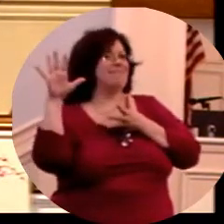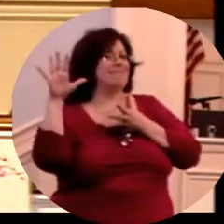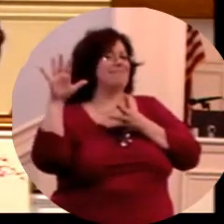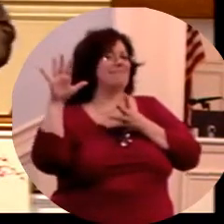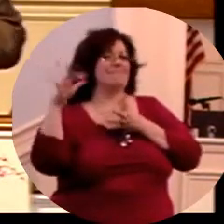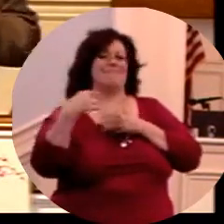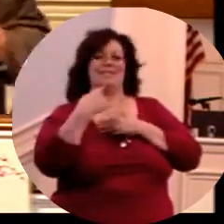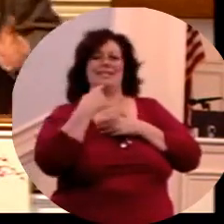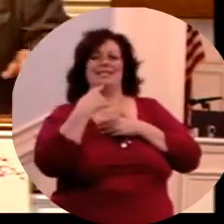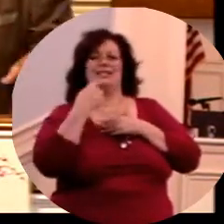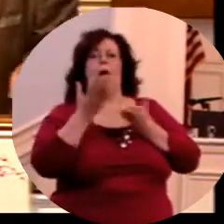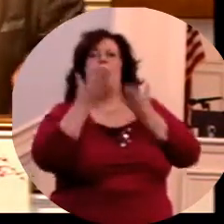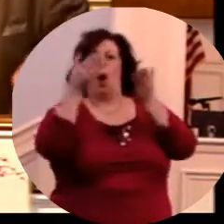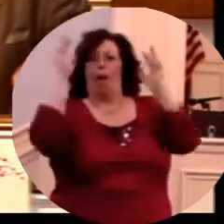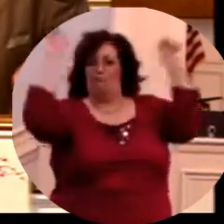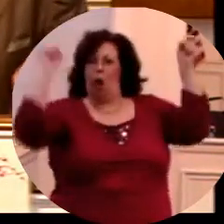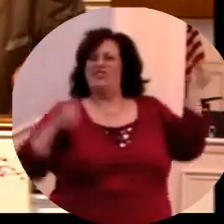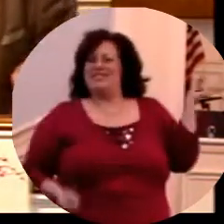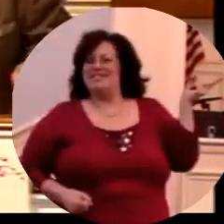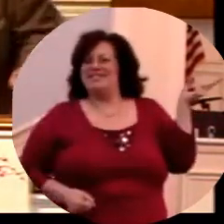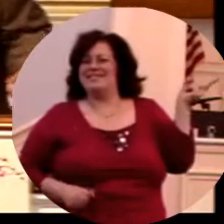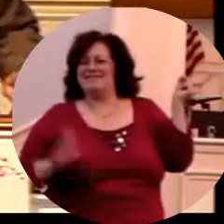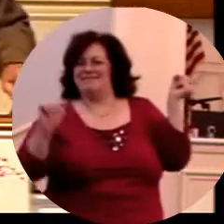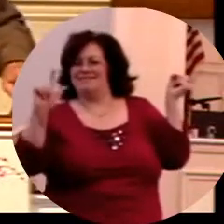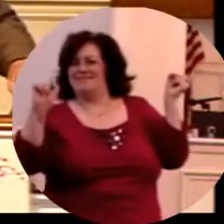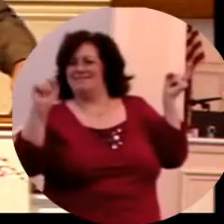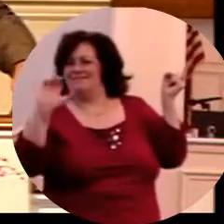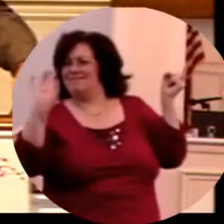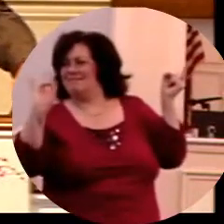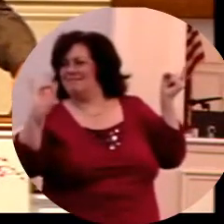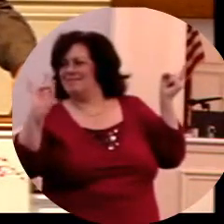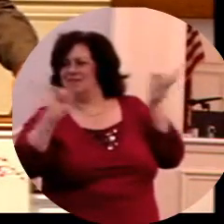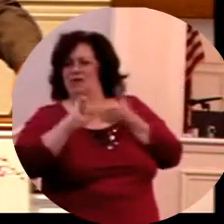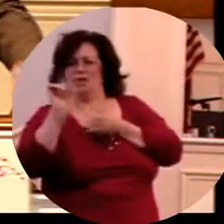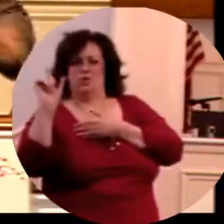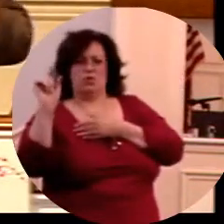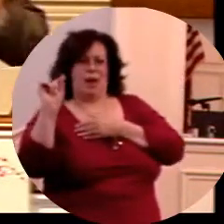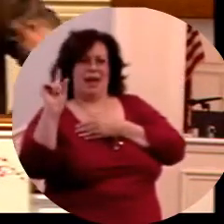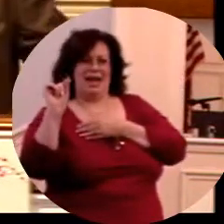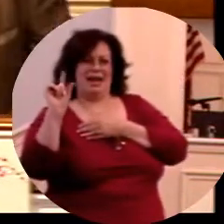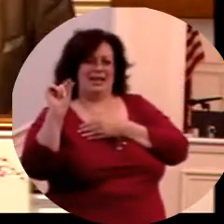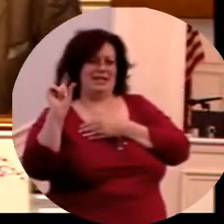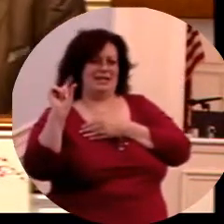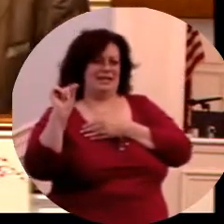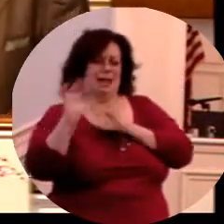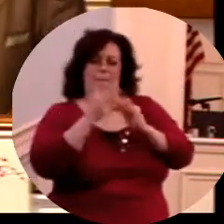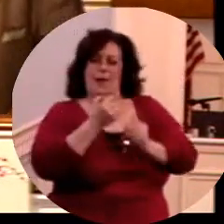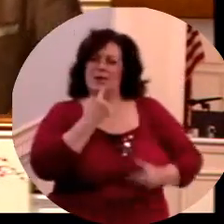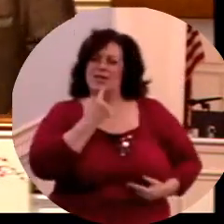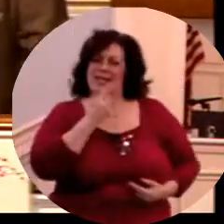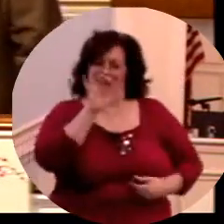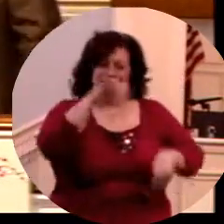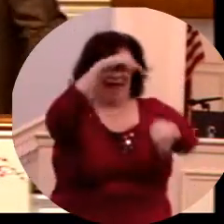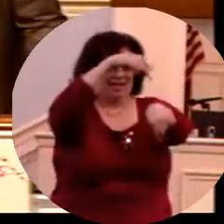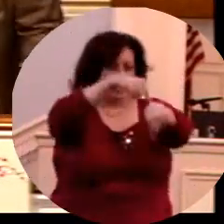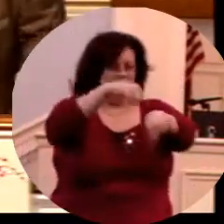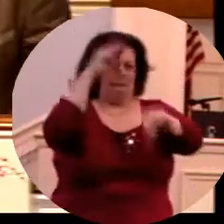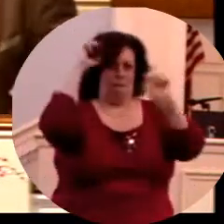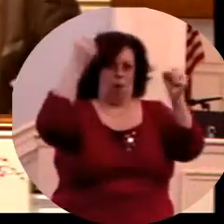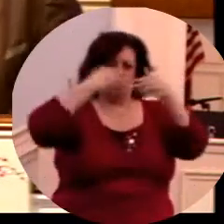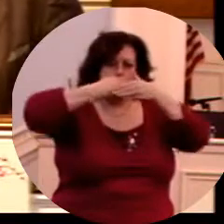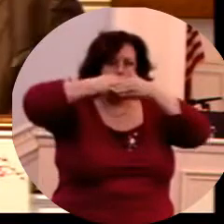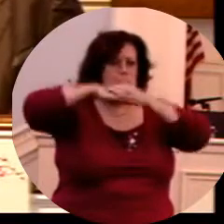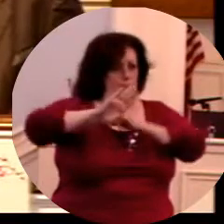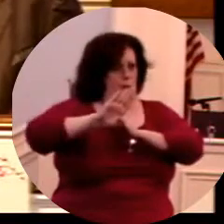famous sermon, he made a reference to Moses in Acts chapter 7 and verse number 20. The Bible said, in which